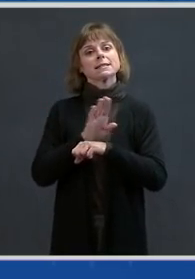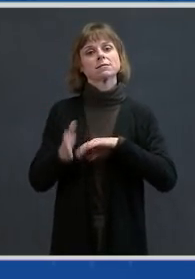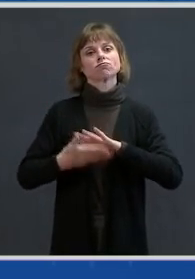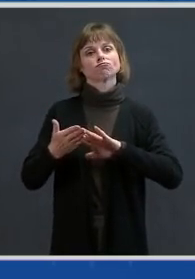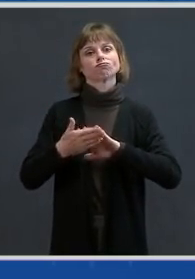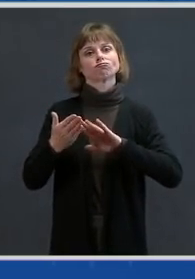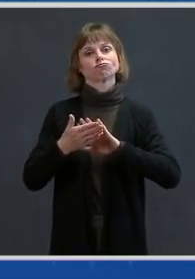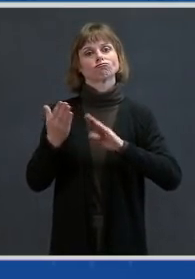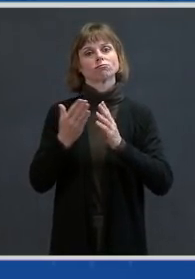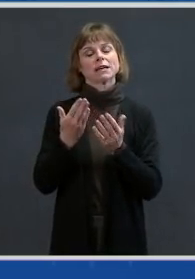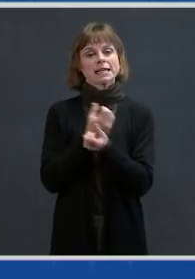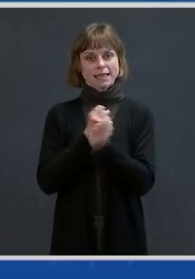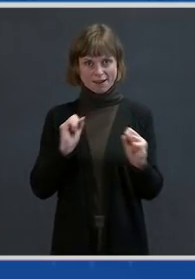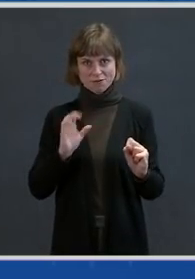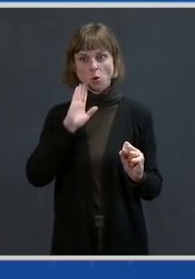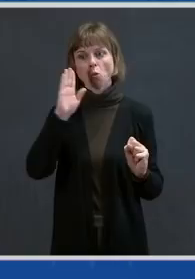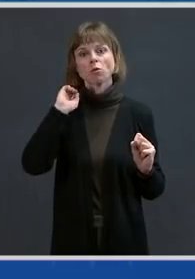be available.